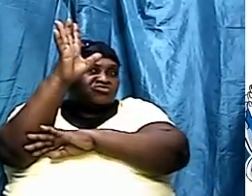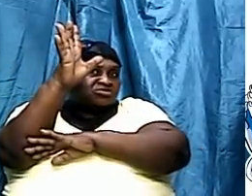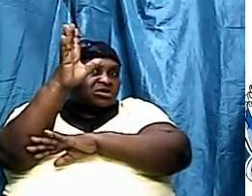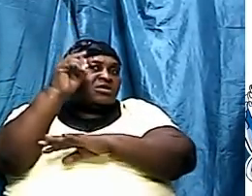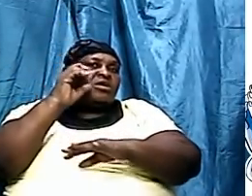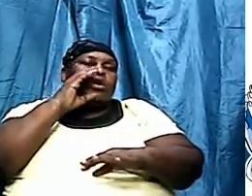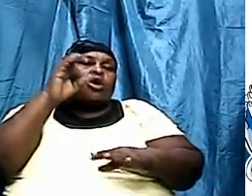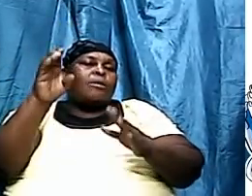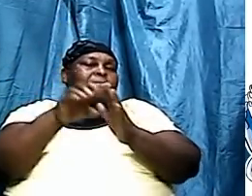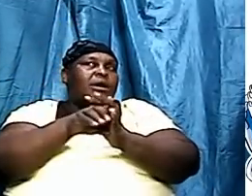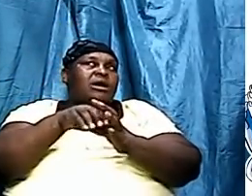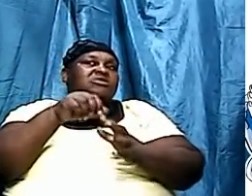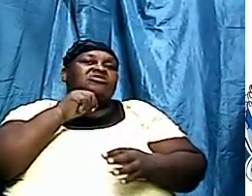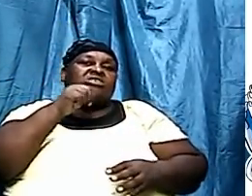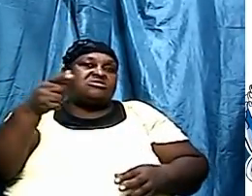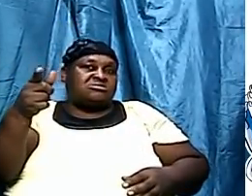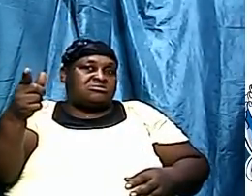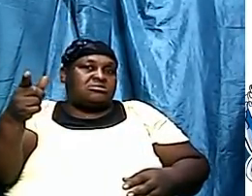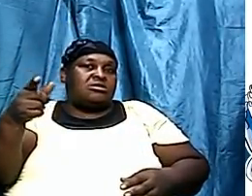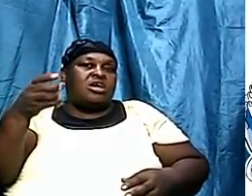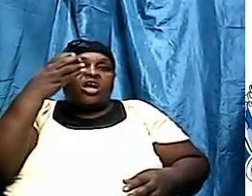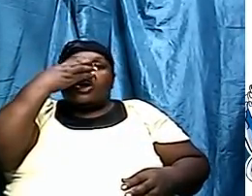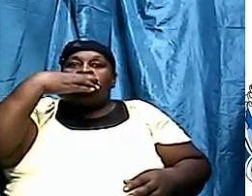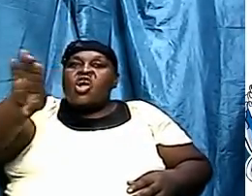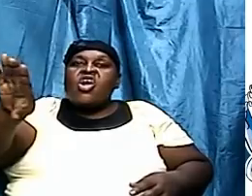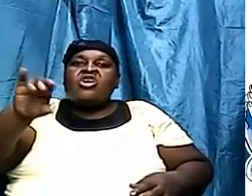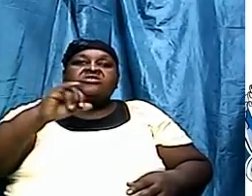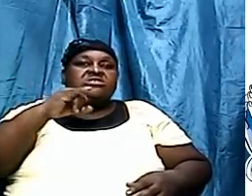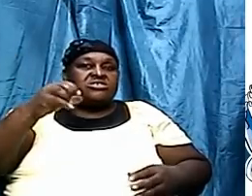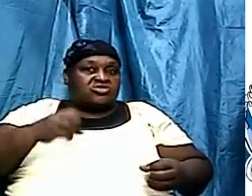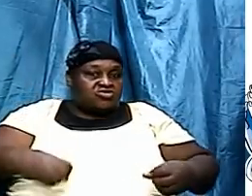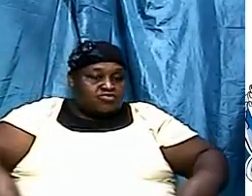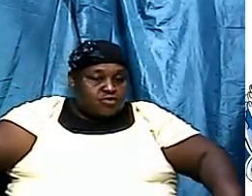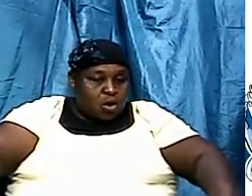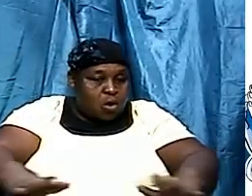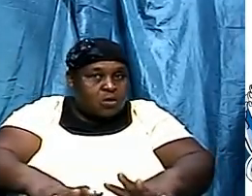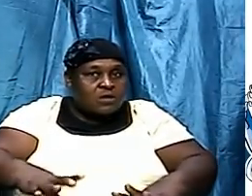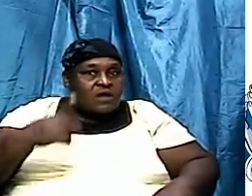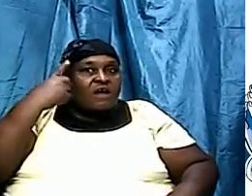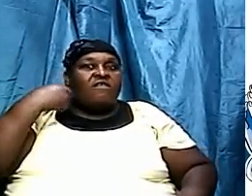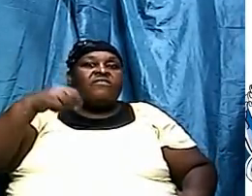thou shalt not eat of it curse is the ground for thy sake